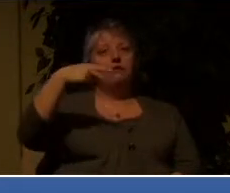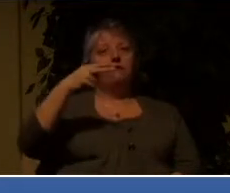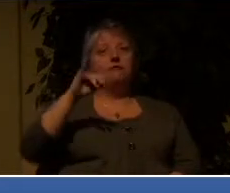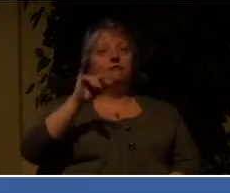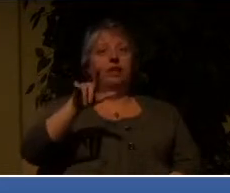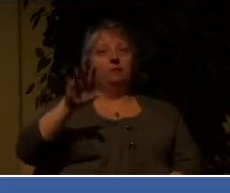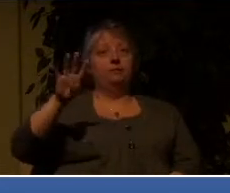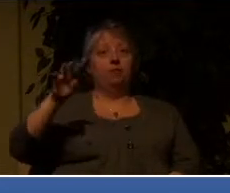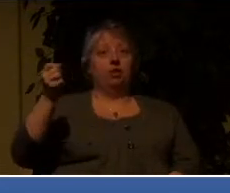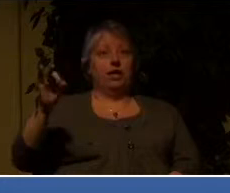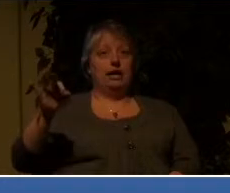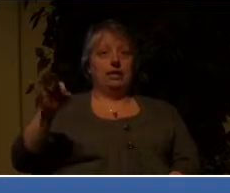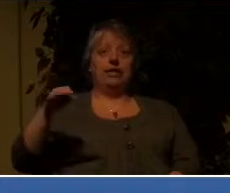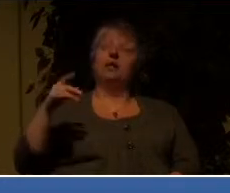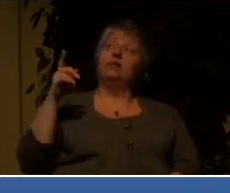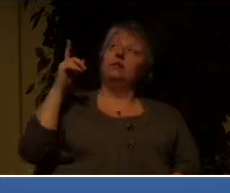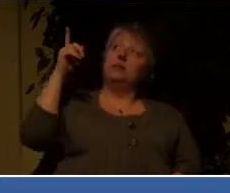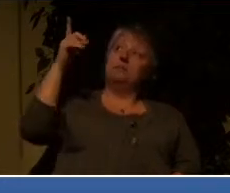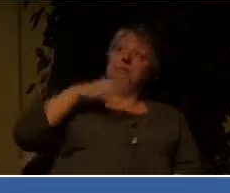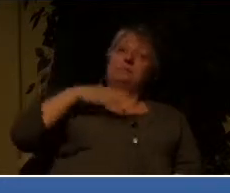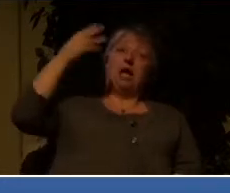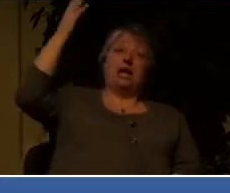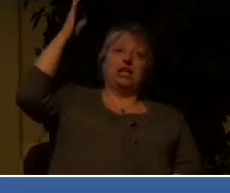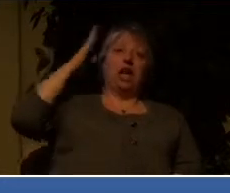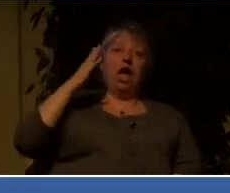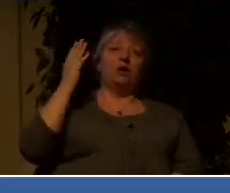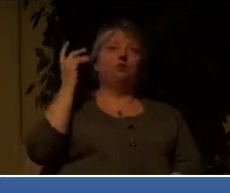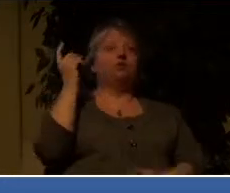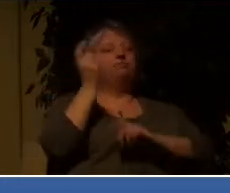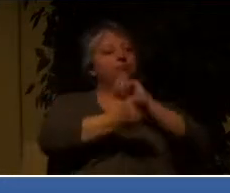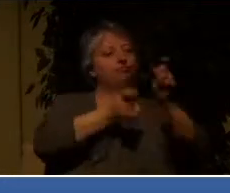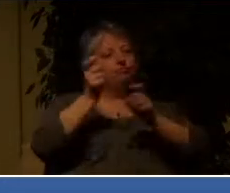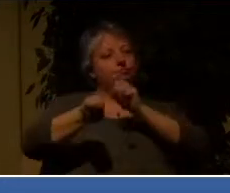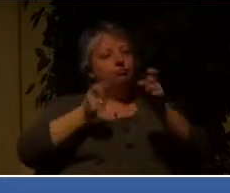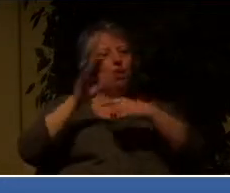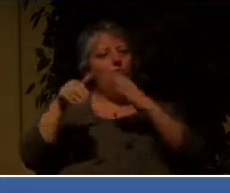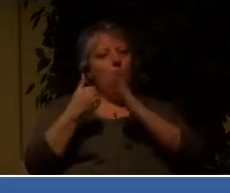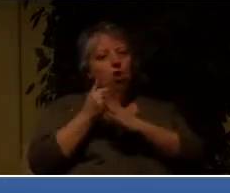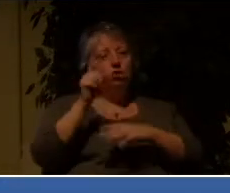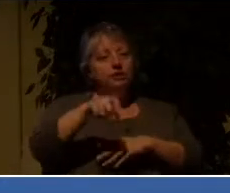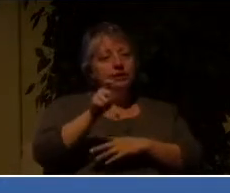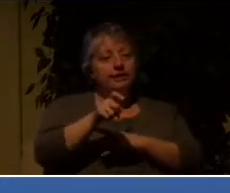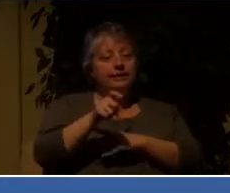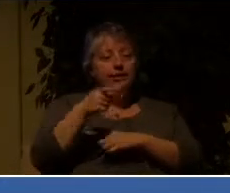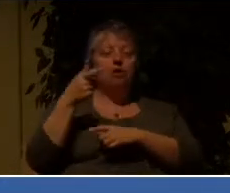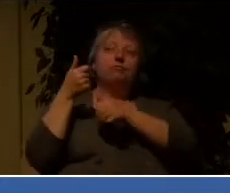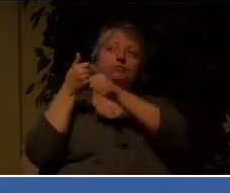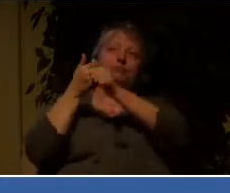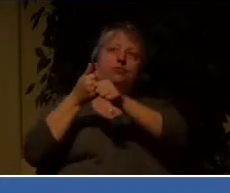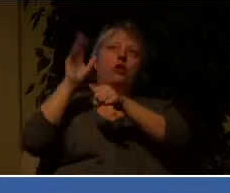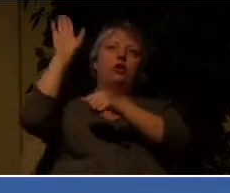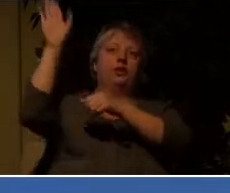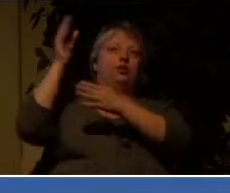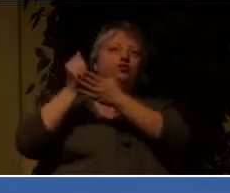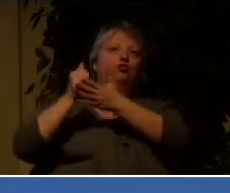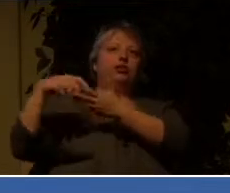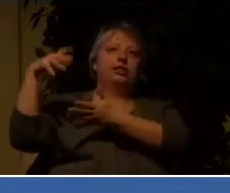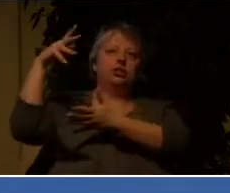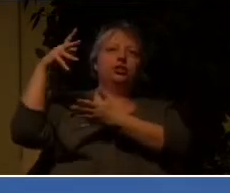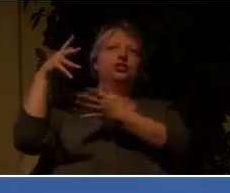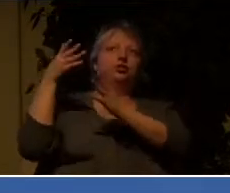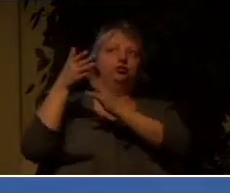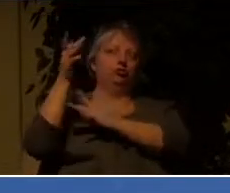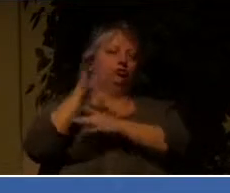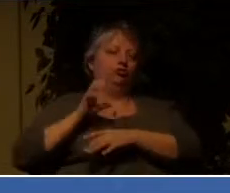God will meet all your deeds according to his glorious riches in Christ Jesus. What that means